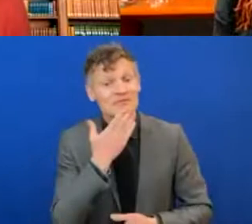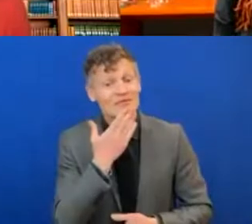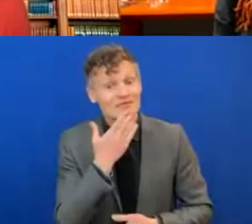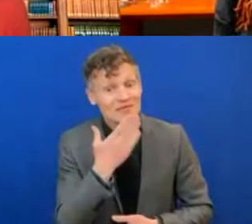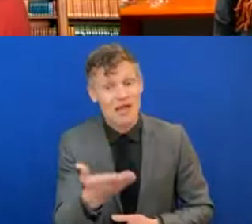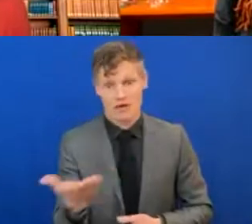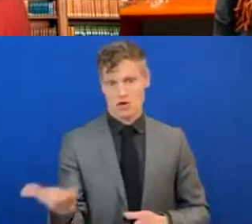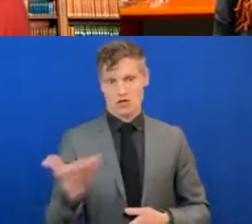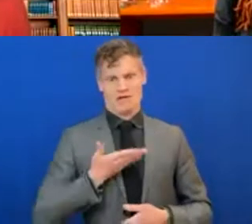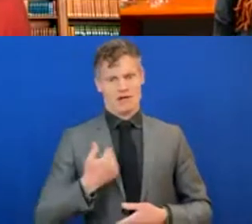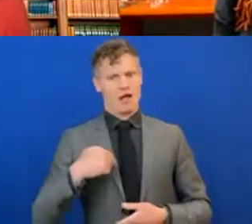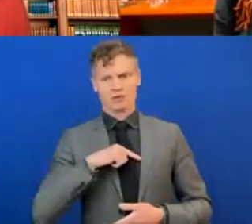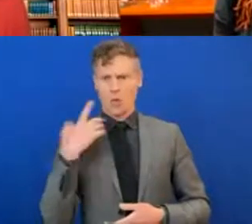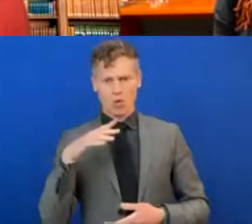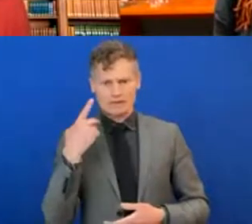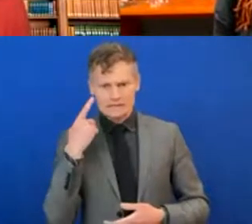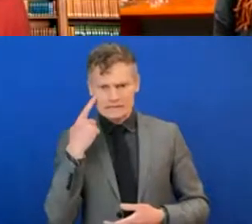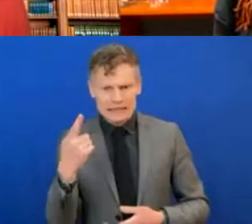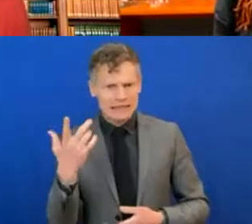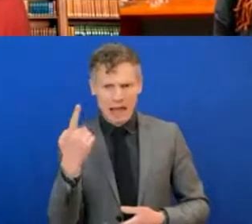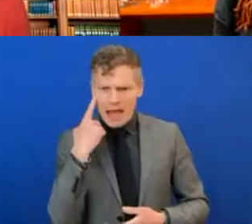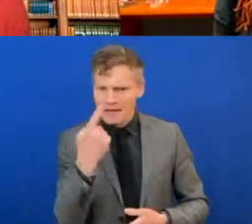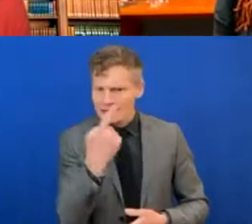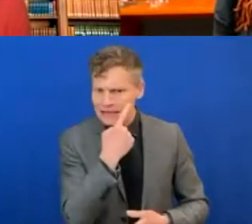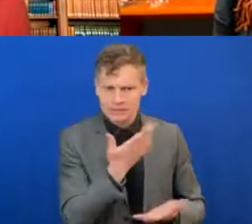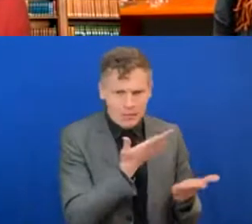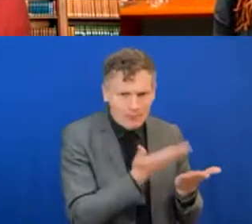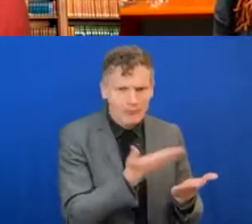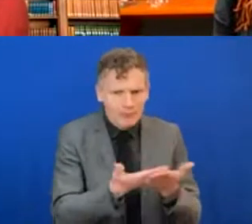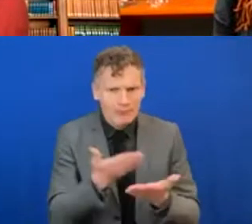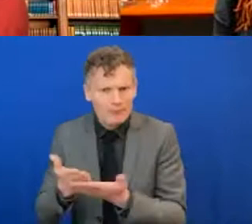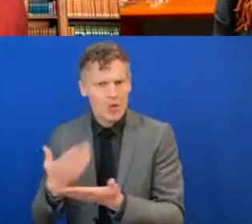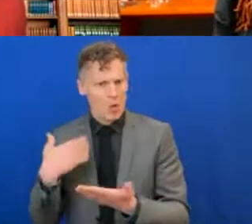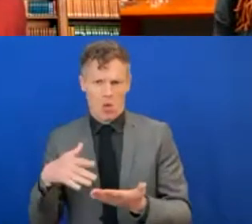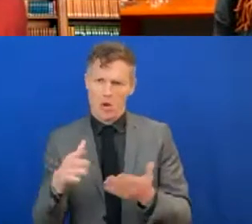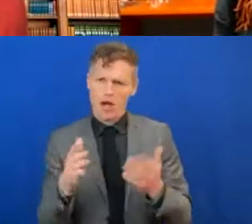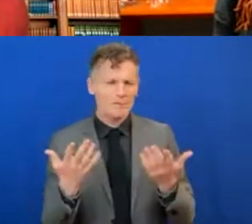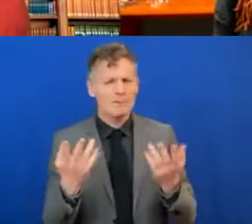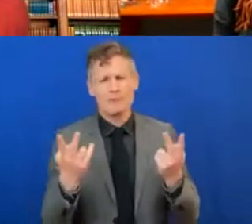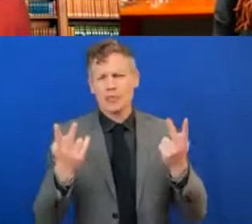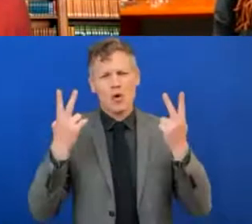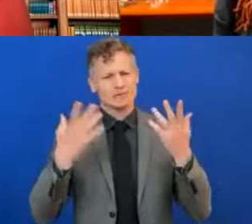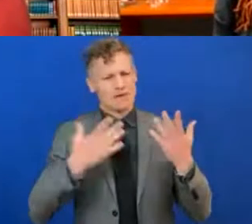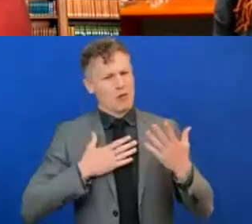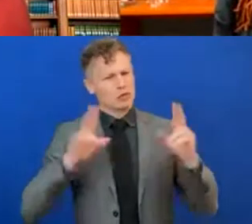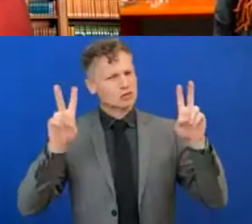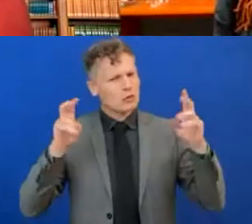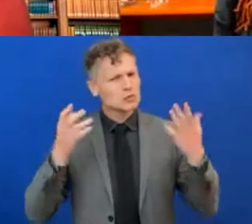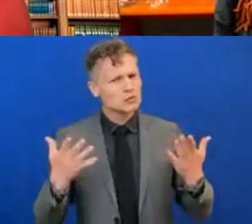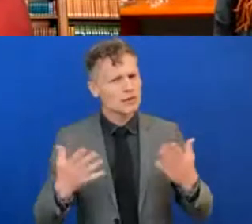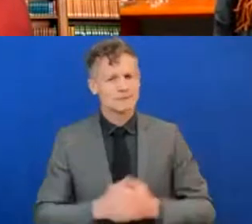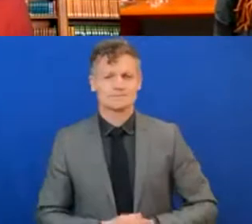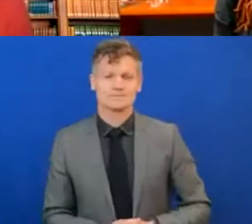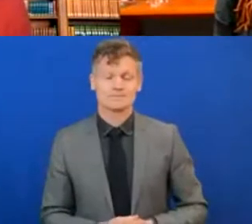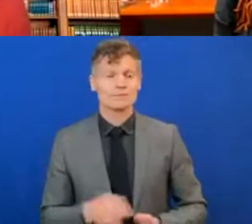on the importance of the subject we are discussing today. For women and girls,